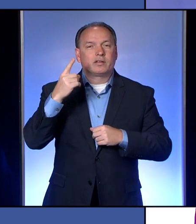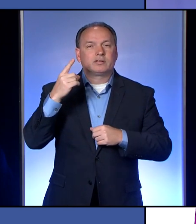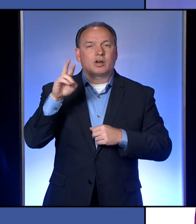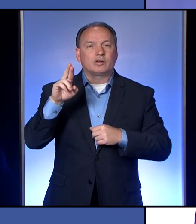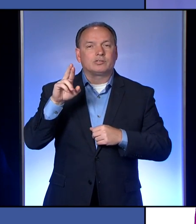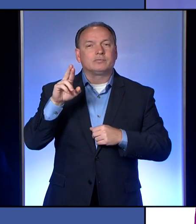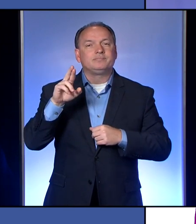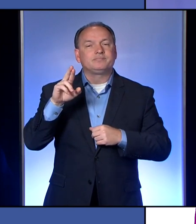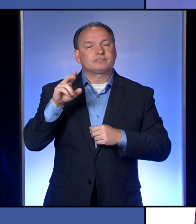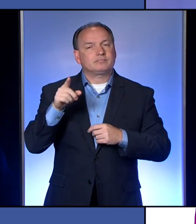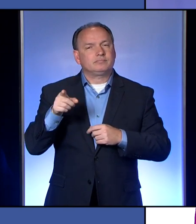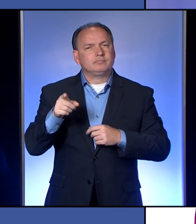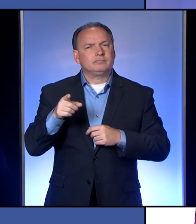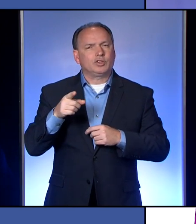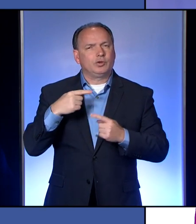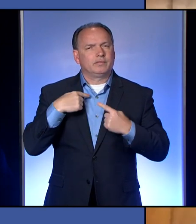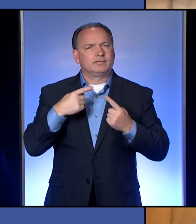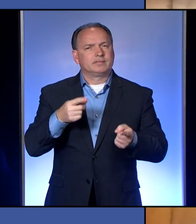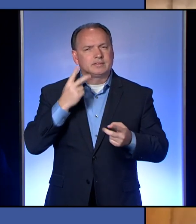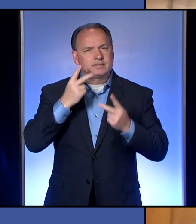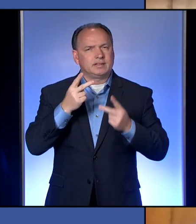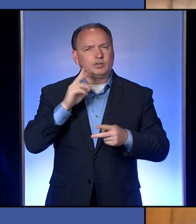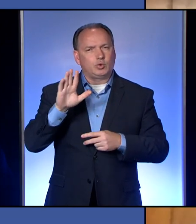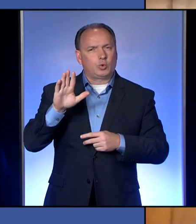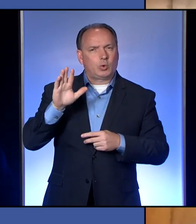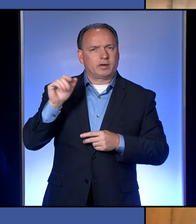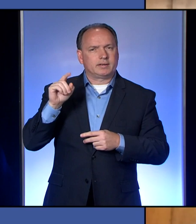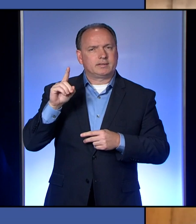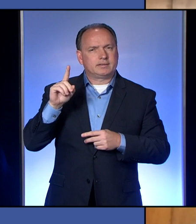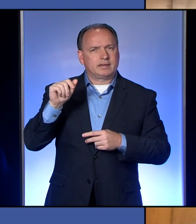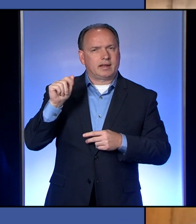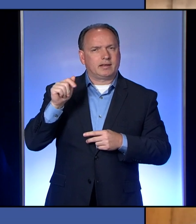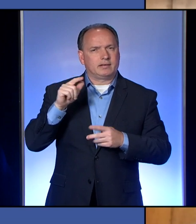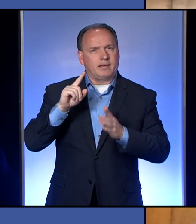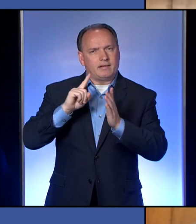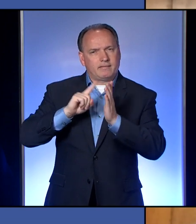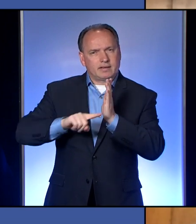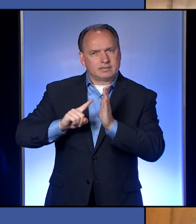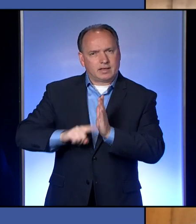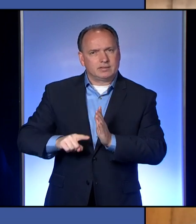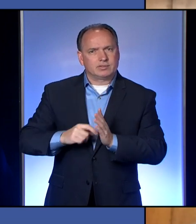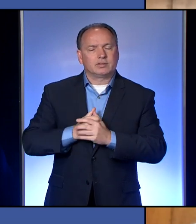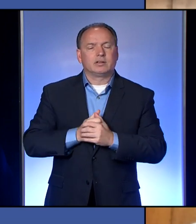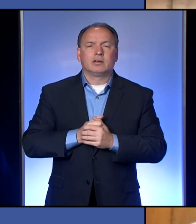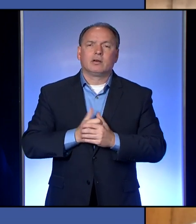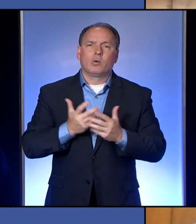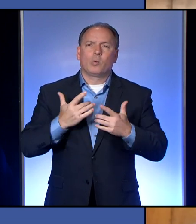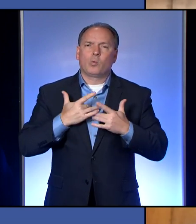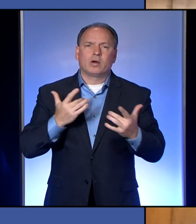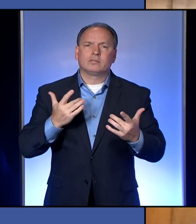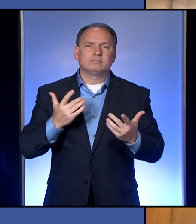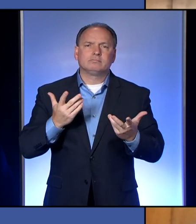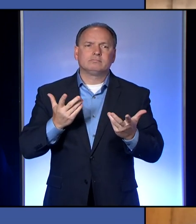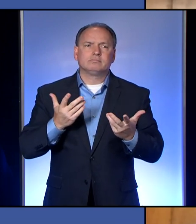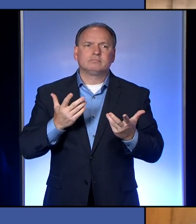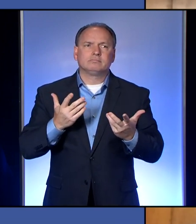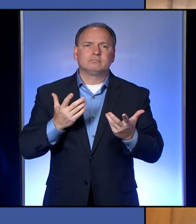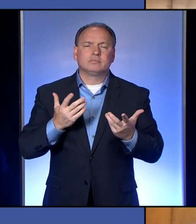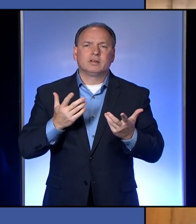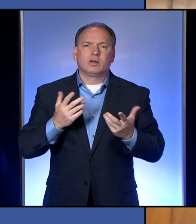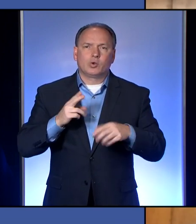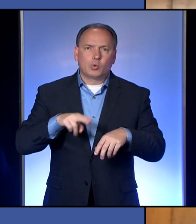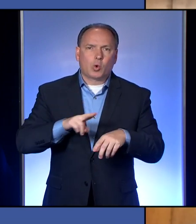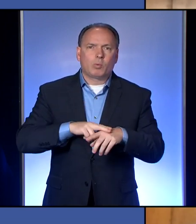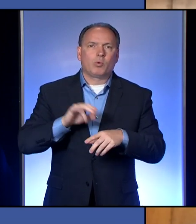Have you seen in the data as you're doing the investigation what the typical infection